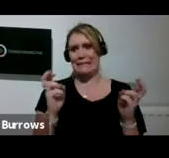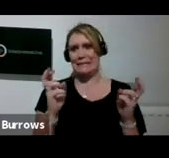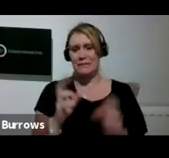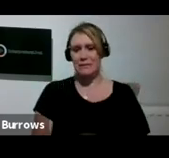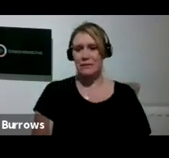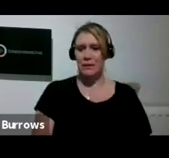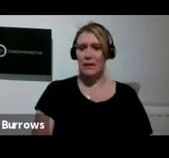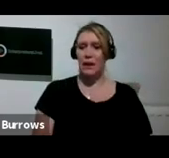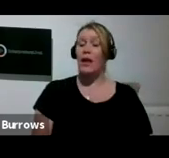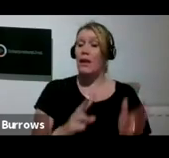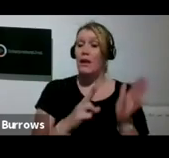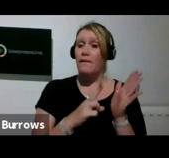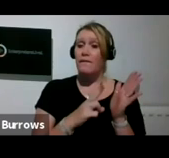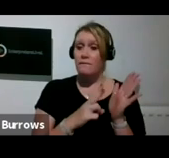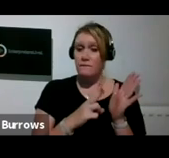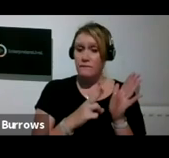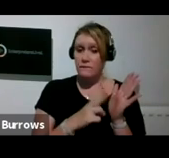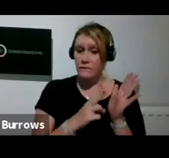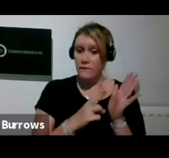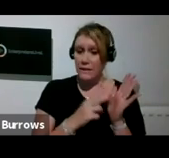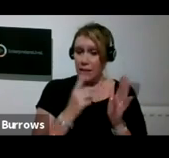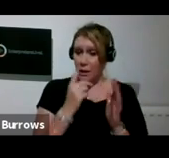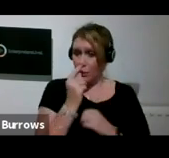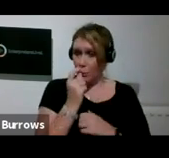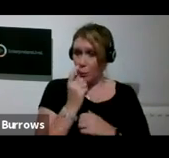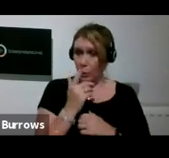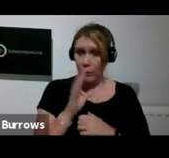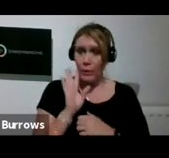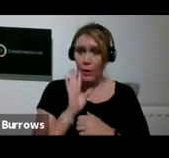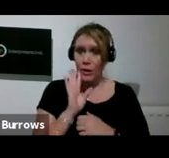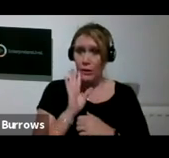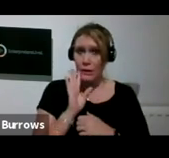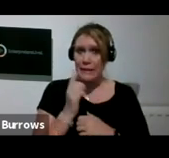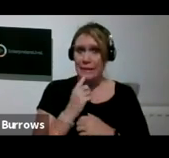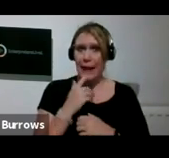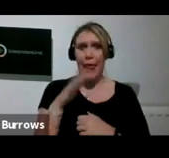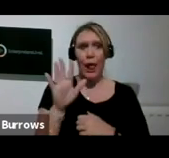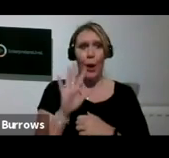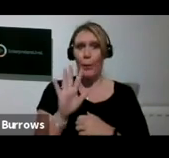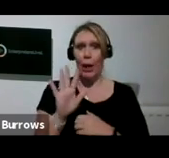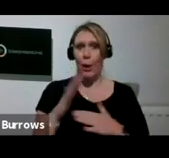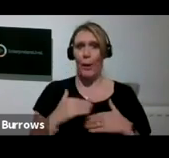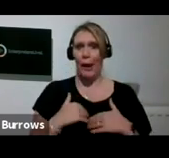be heard while I'm screened? Yes. Hello. How are you?